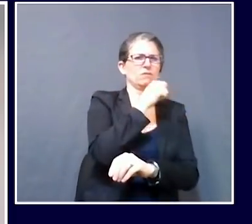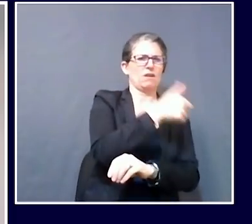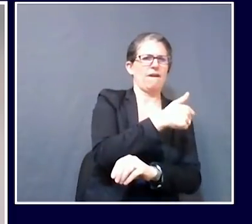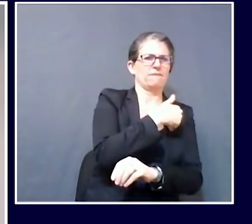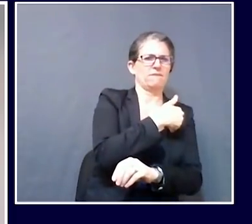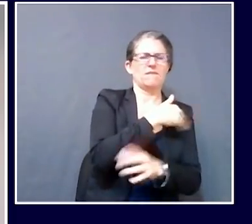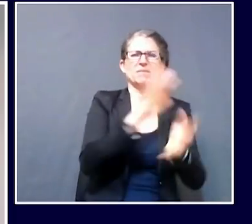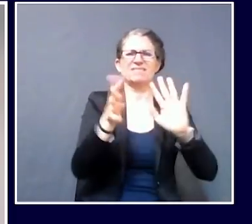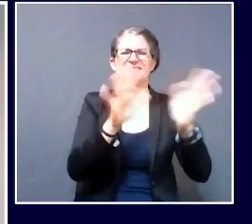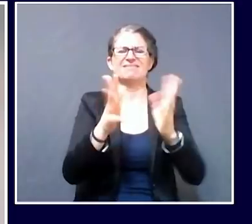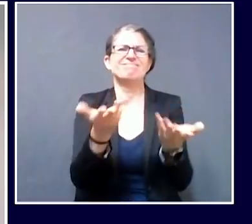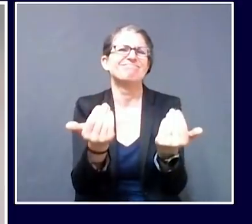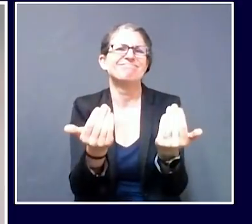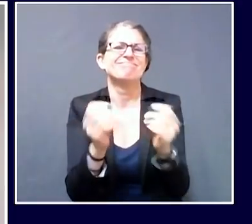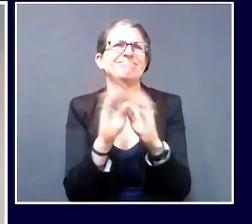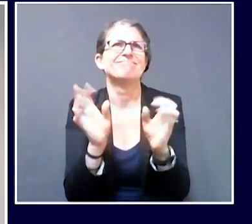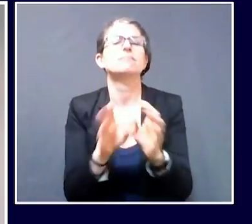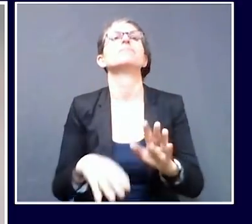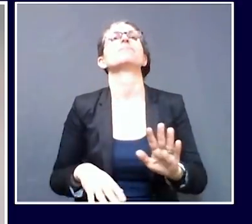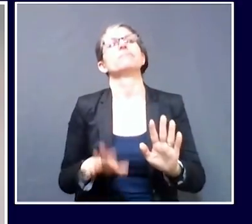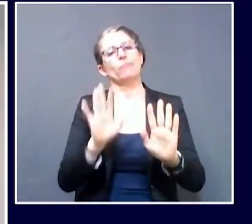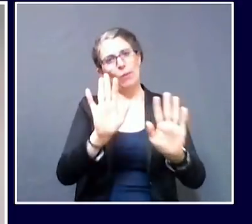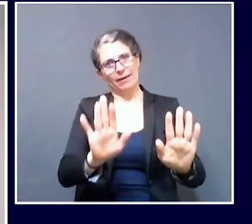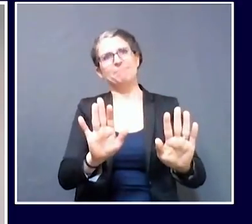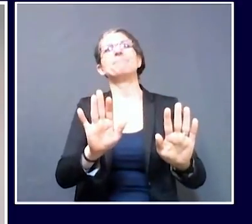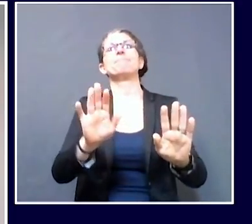cases, just trying to do the math.